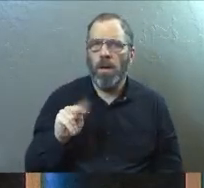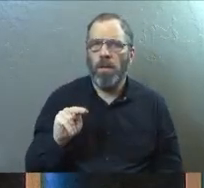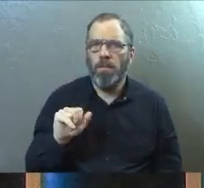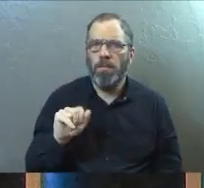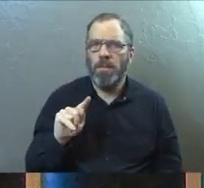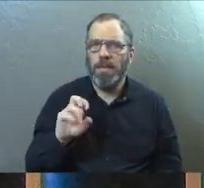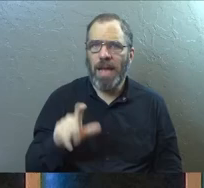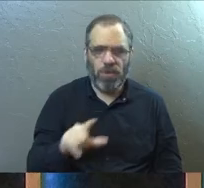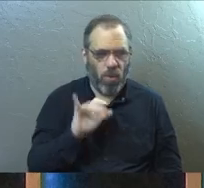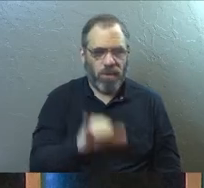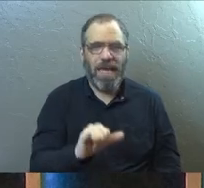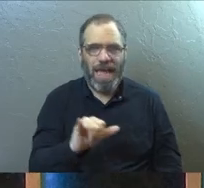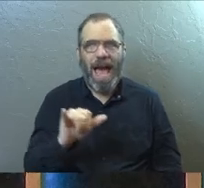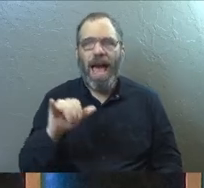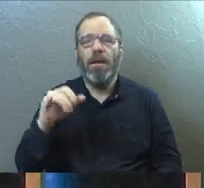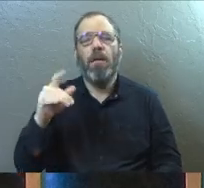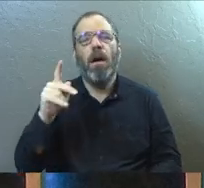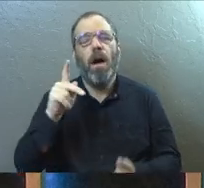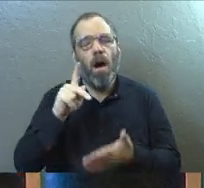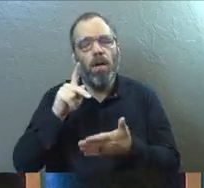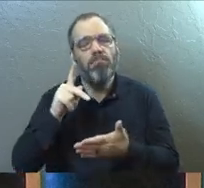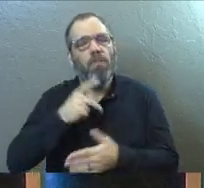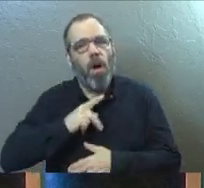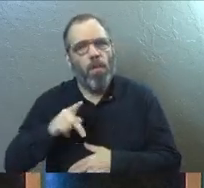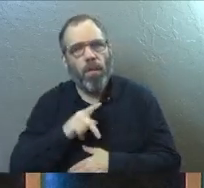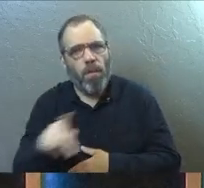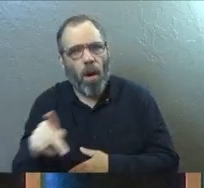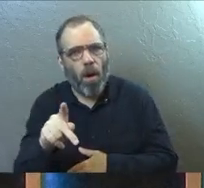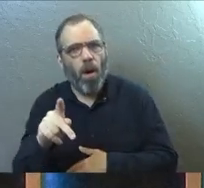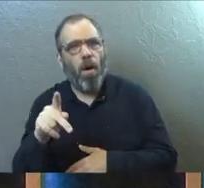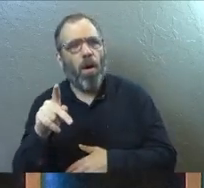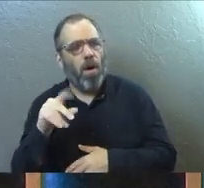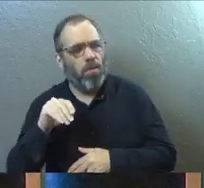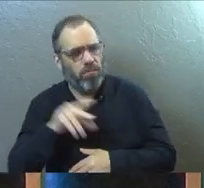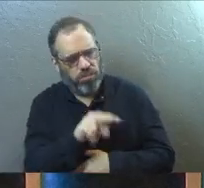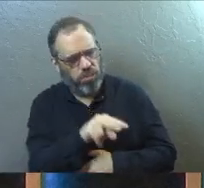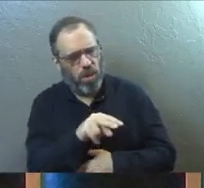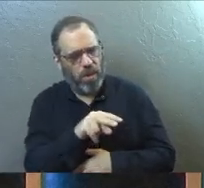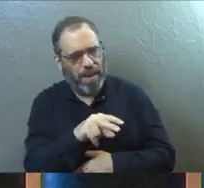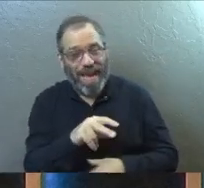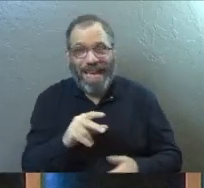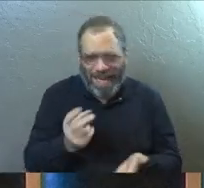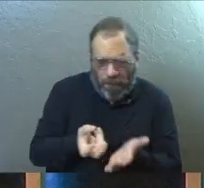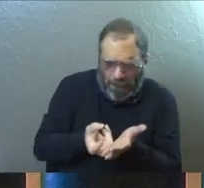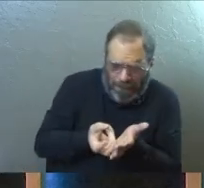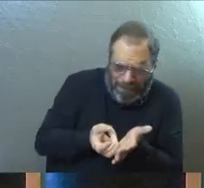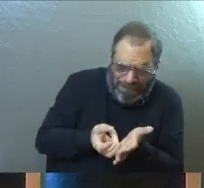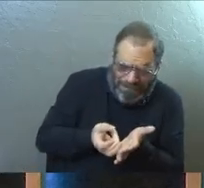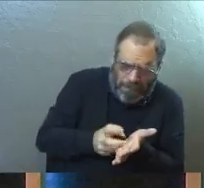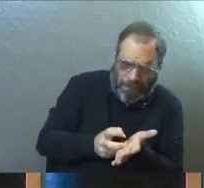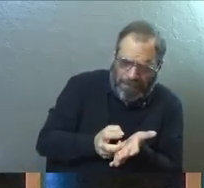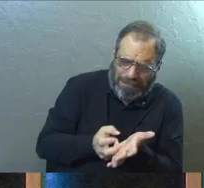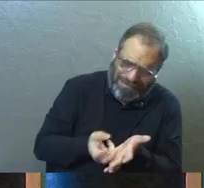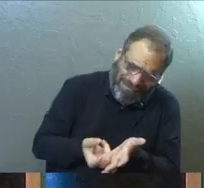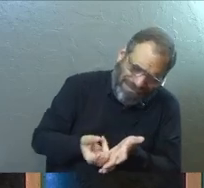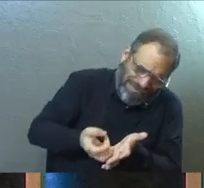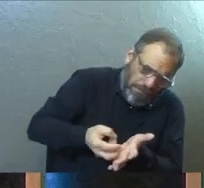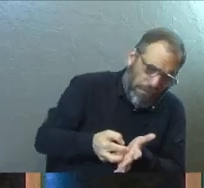that's the power that flowed through Paul into this man. And all of a sudden, he doesn't just kind of stand up. He jumps up, it says.